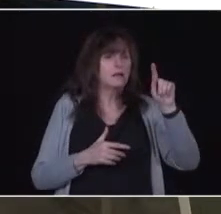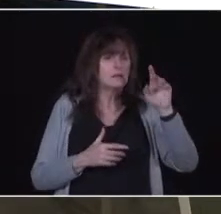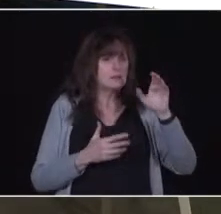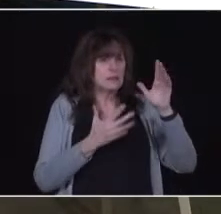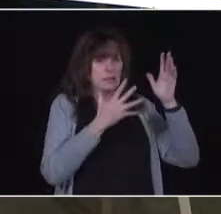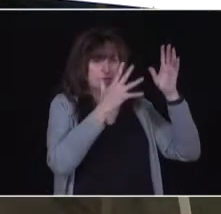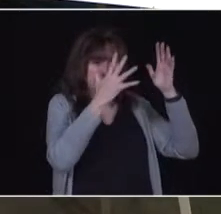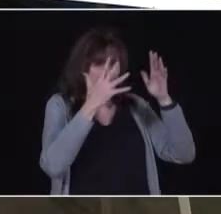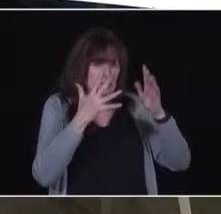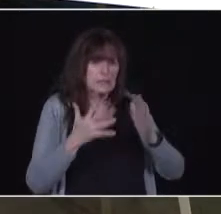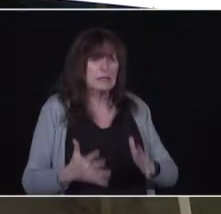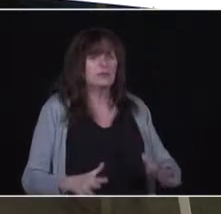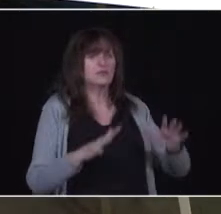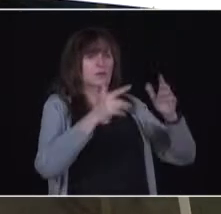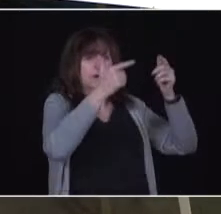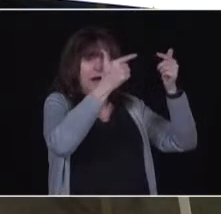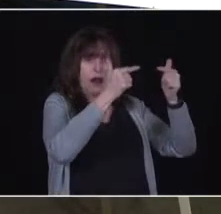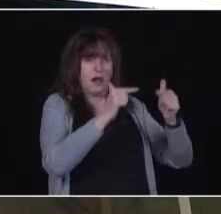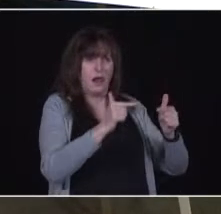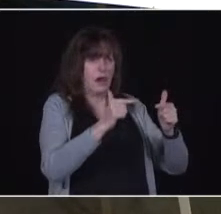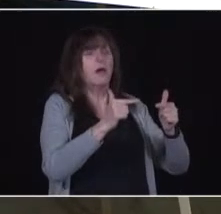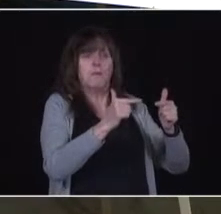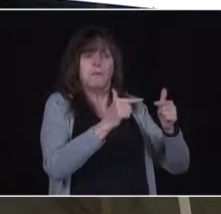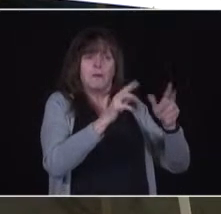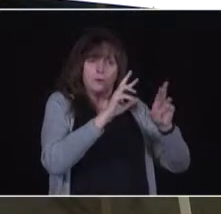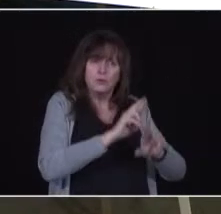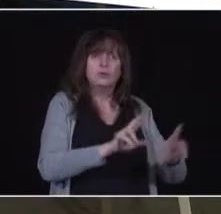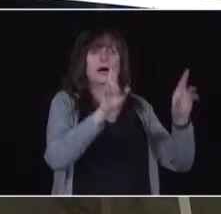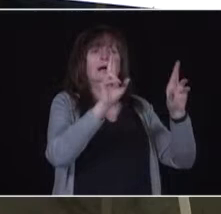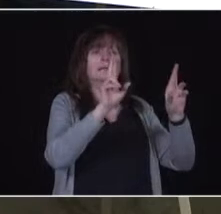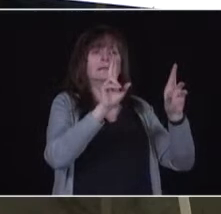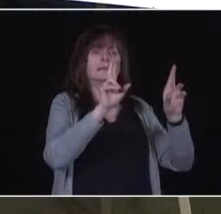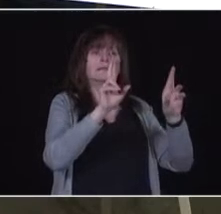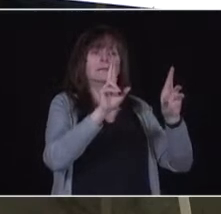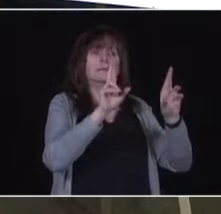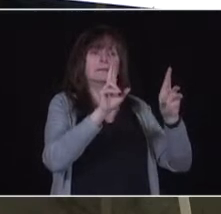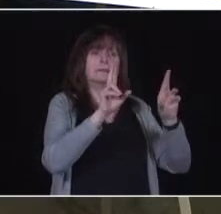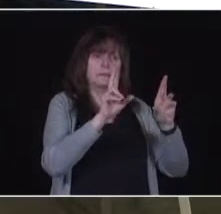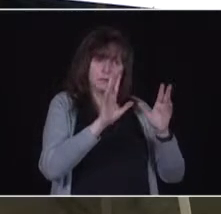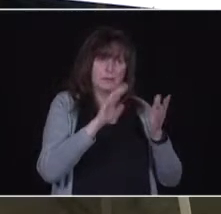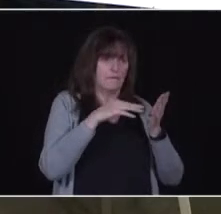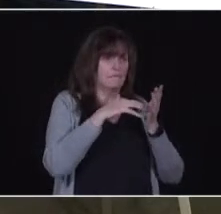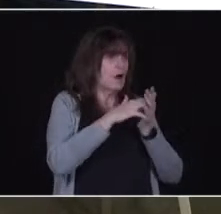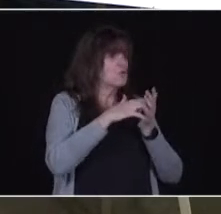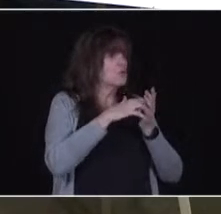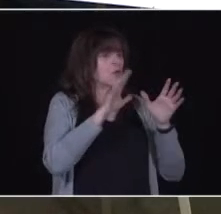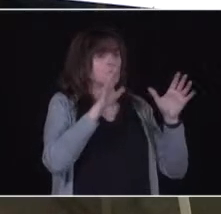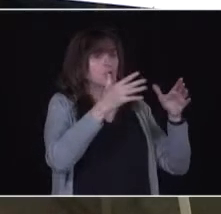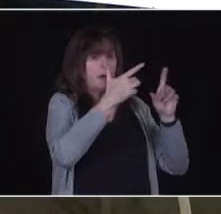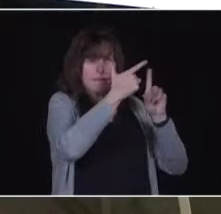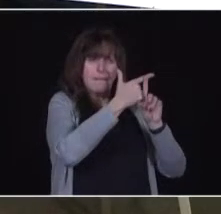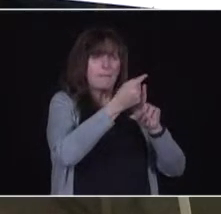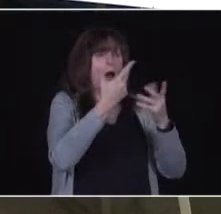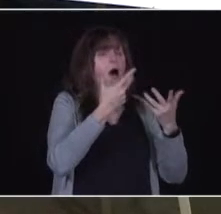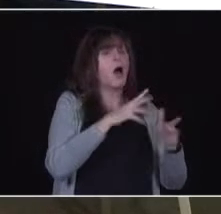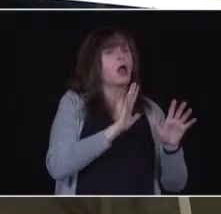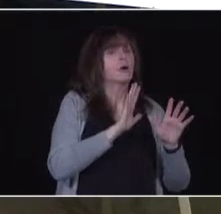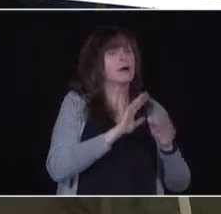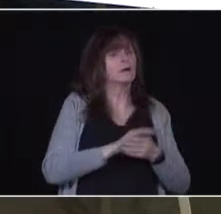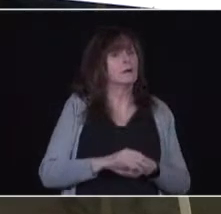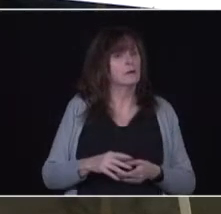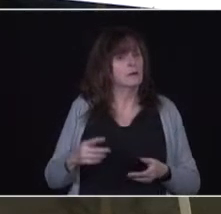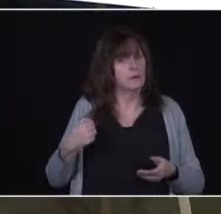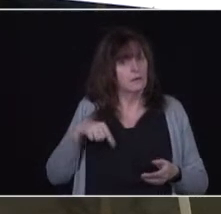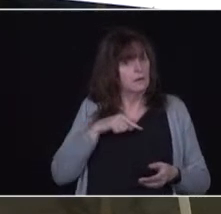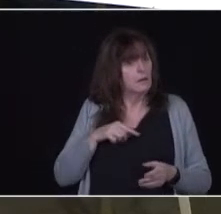facilities. And that's not to diminish what the other public health units have done. But let me just tell you, Ottawa has been lighting the road for